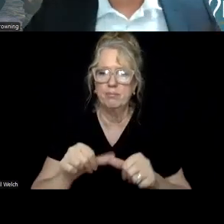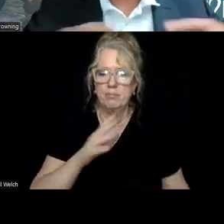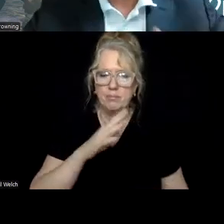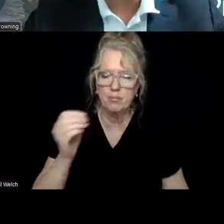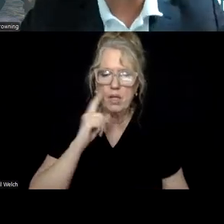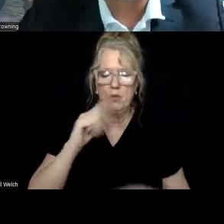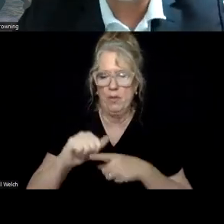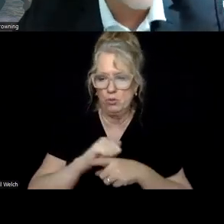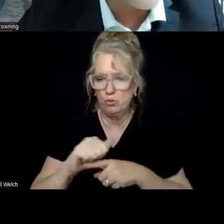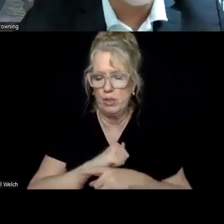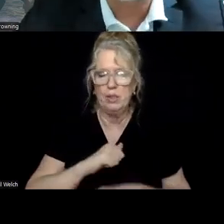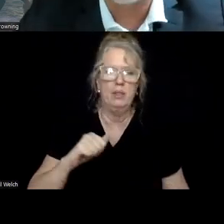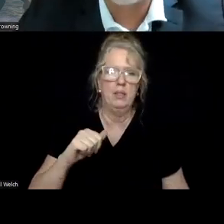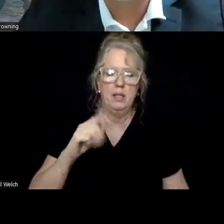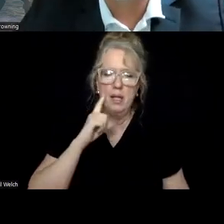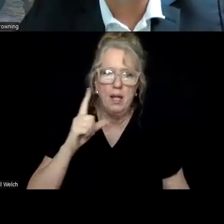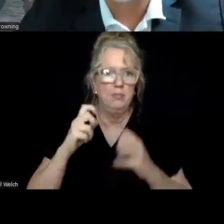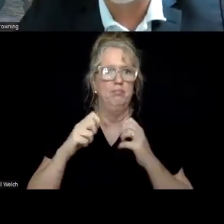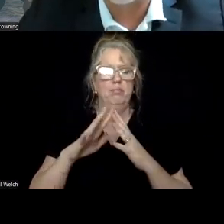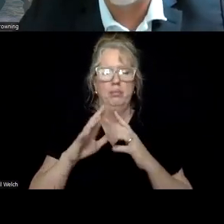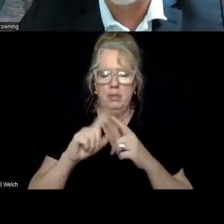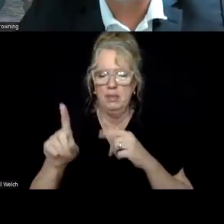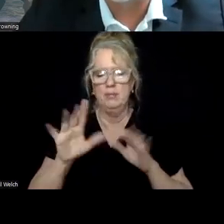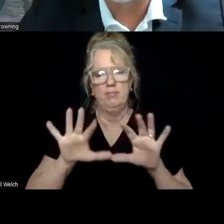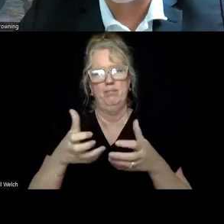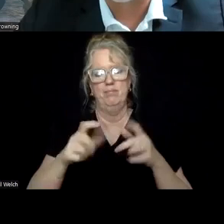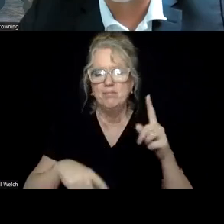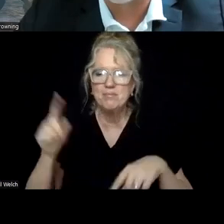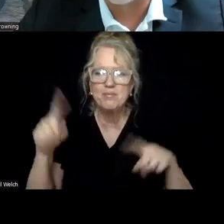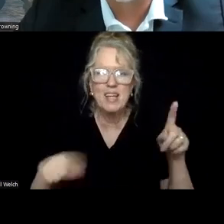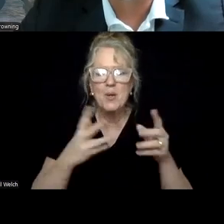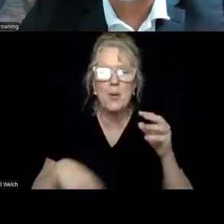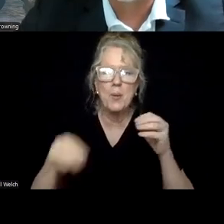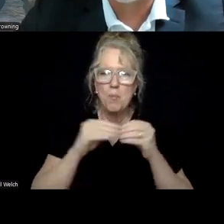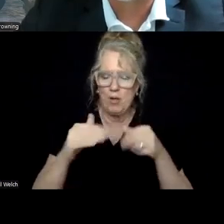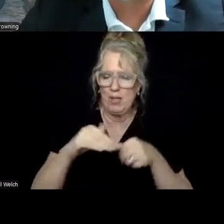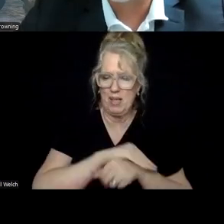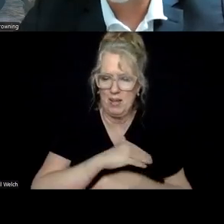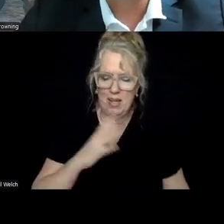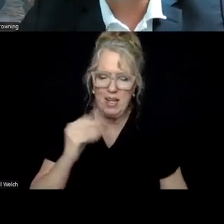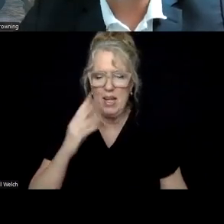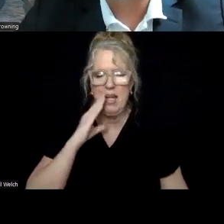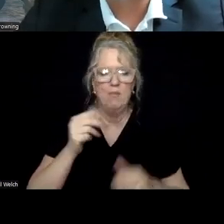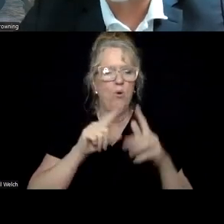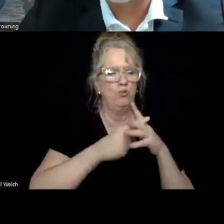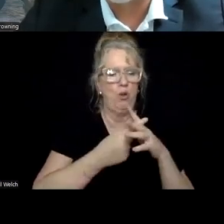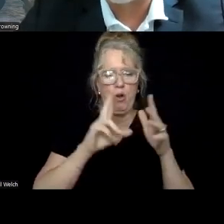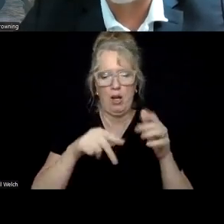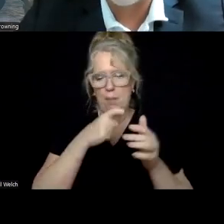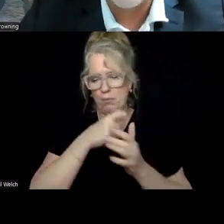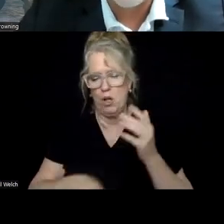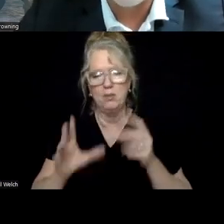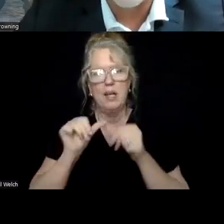cost of training, hiring, ramping up, volume variability, and more are covered, both in startup costs, as well as